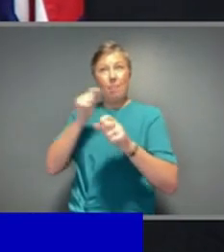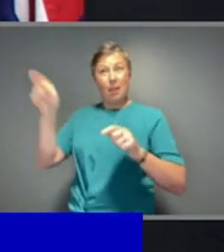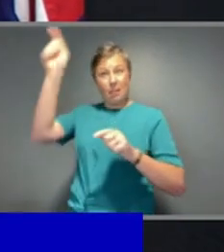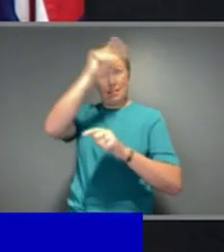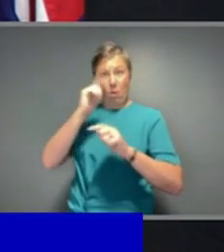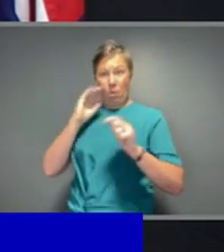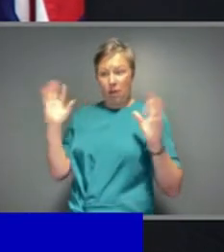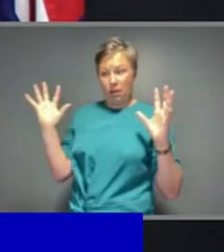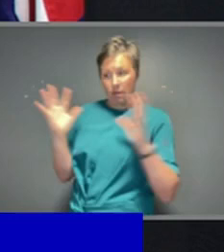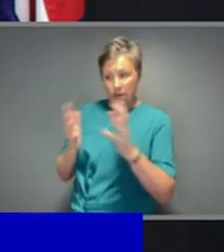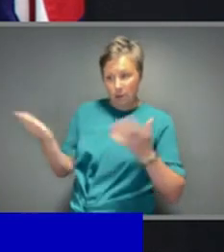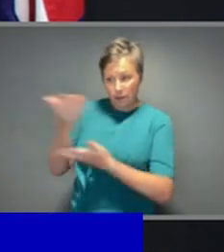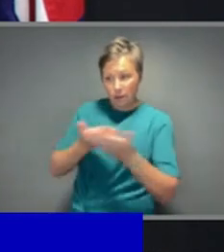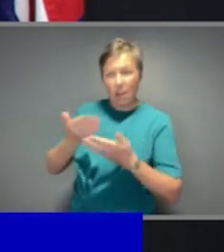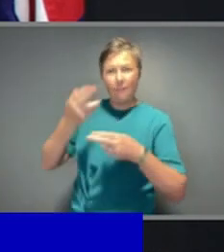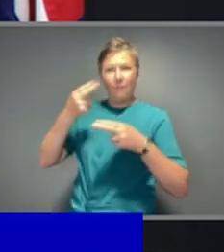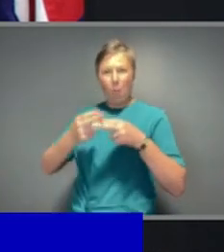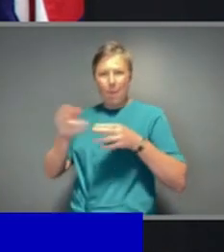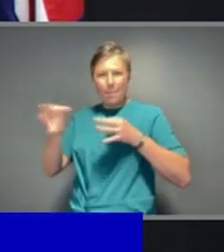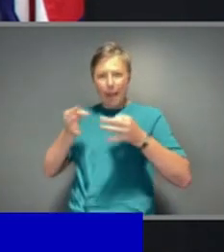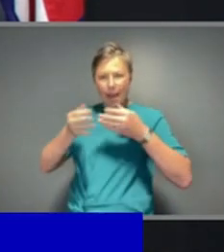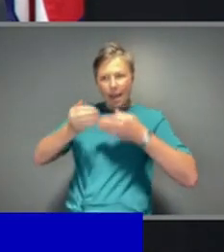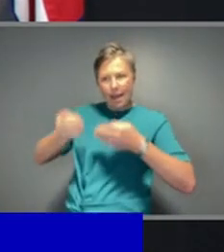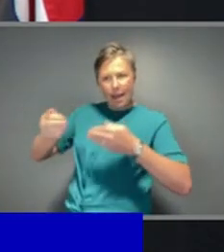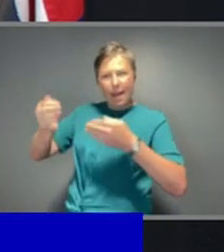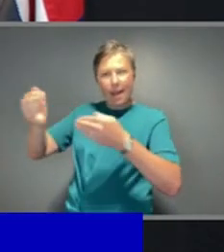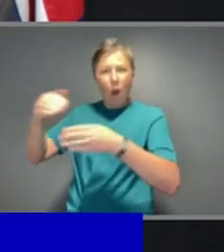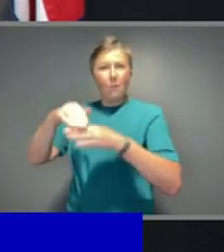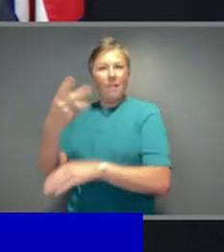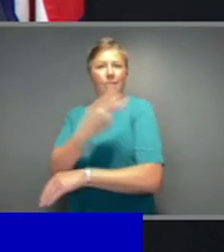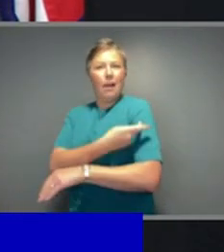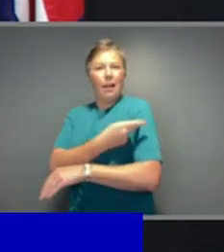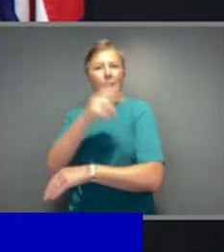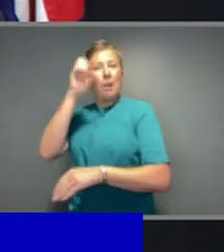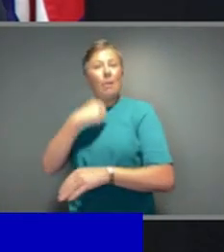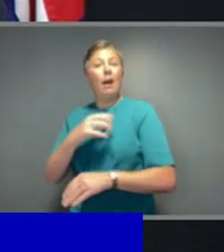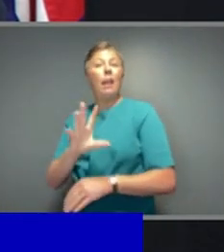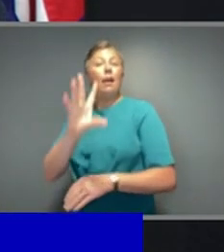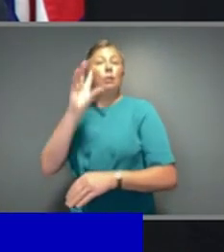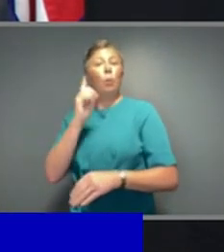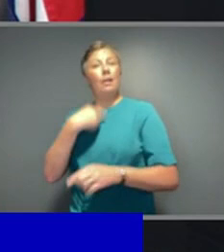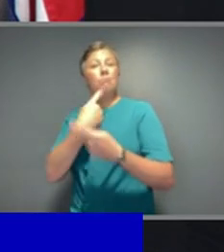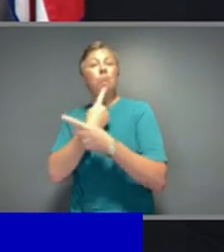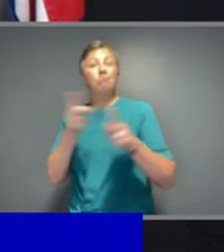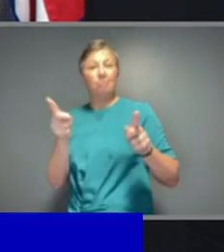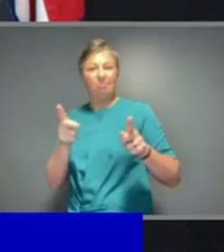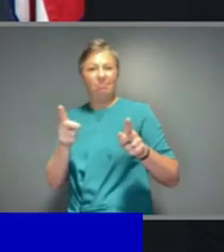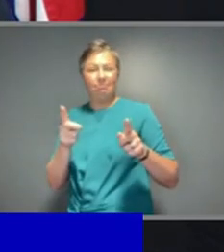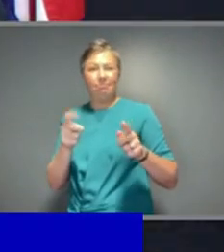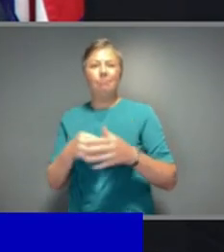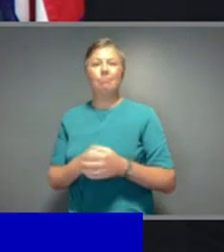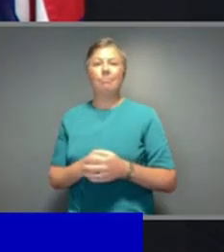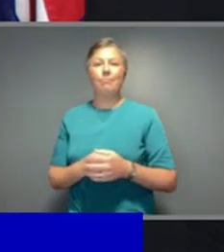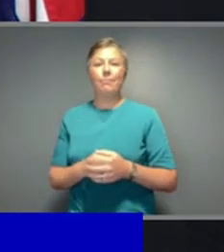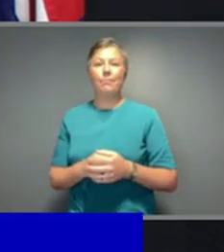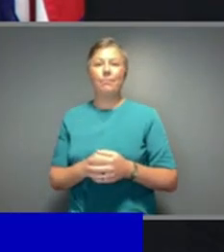plan and the vaccination targets that I announced on Friday evening from the lodge. Can I just make a couple of opening